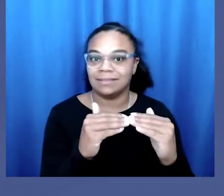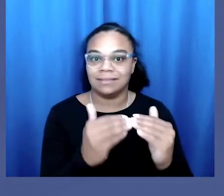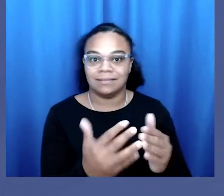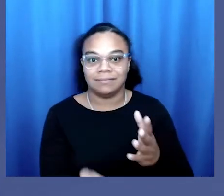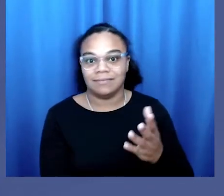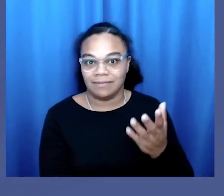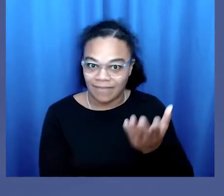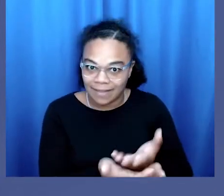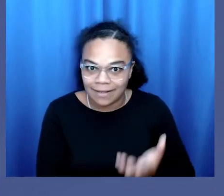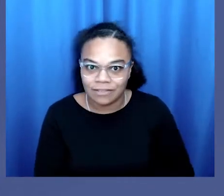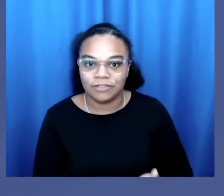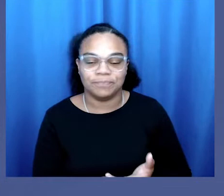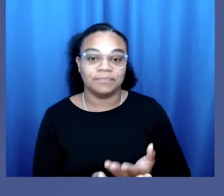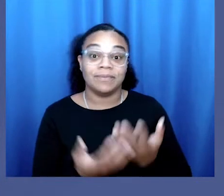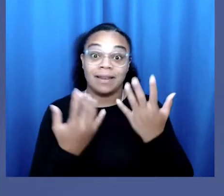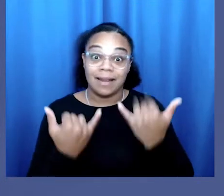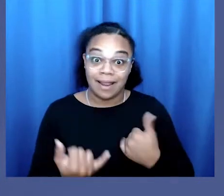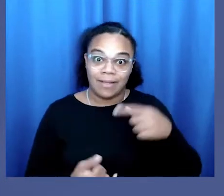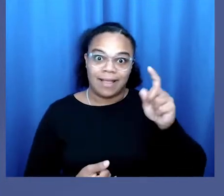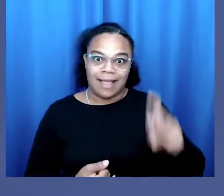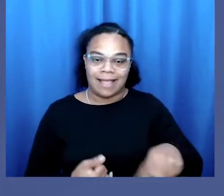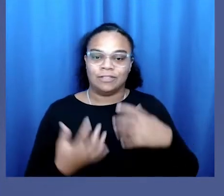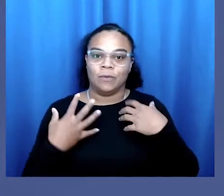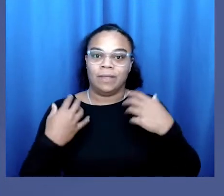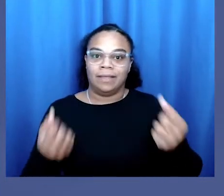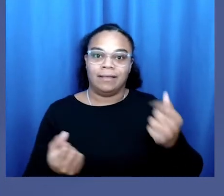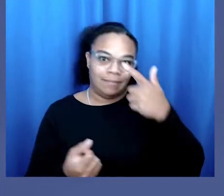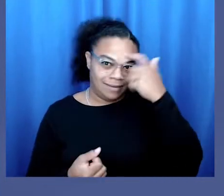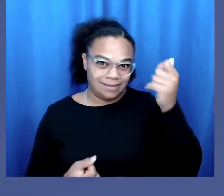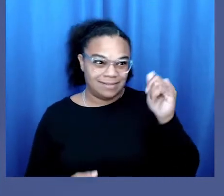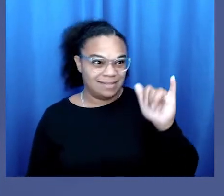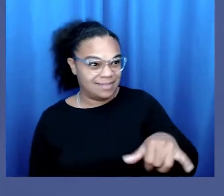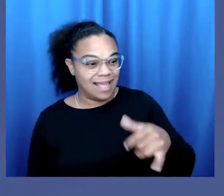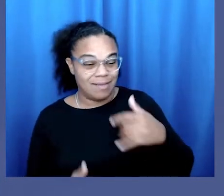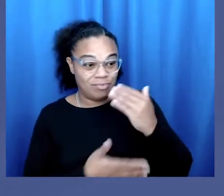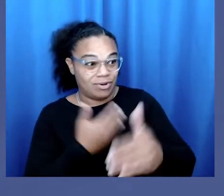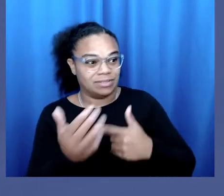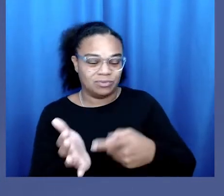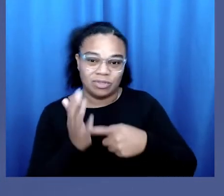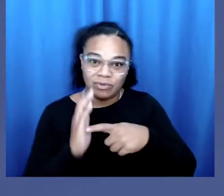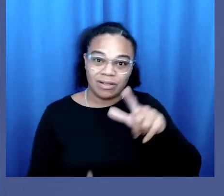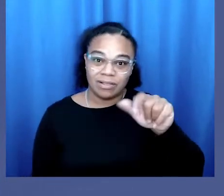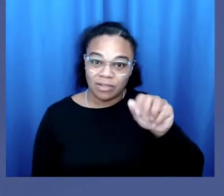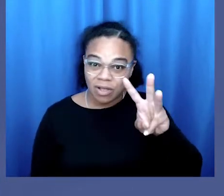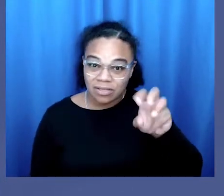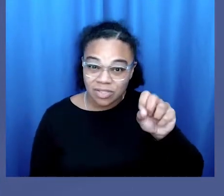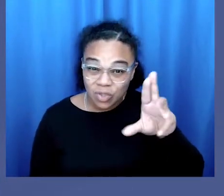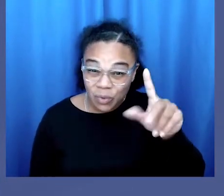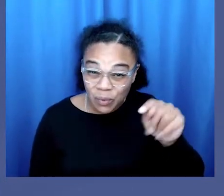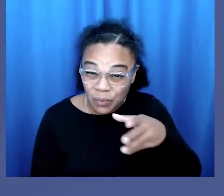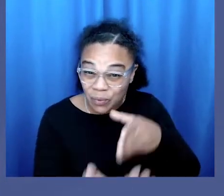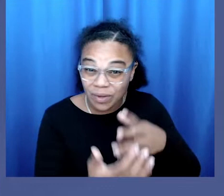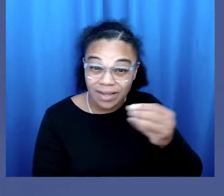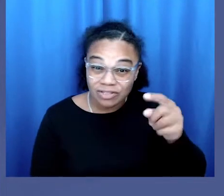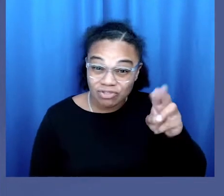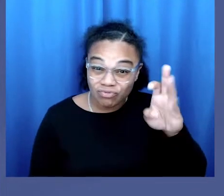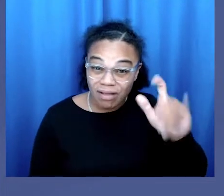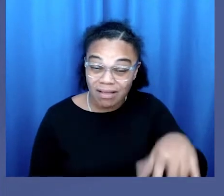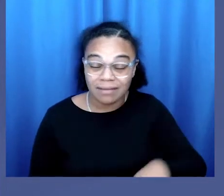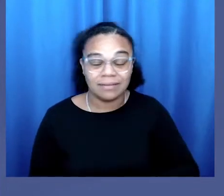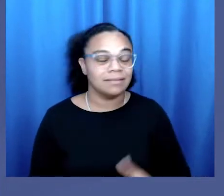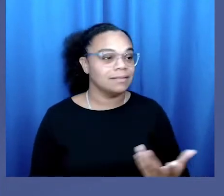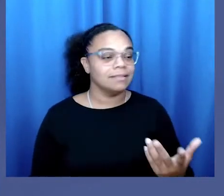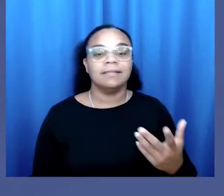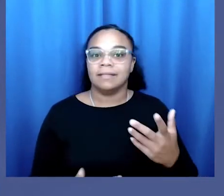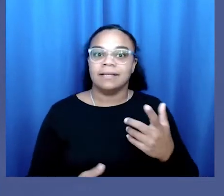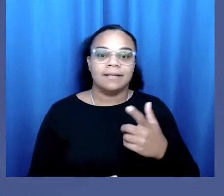What I need to heal from now is the fact that it took a lawsuit in a trial to get anything done. So many people with power to stop and correct what had